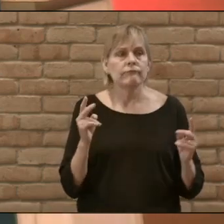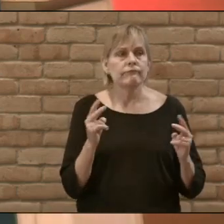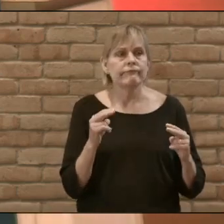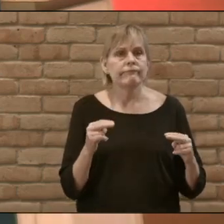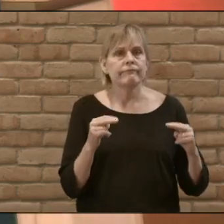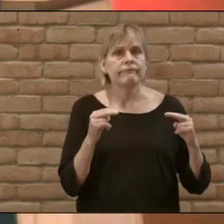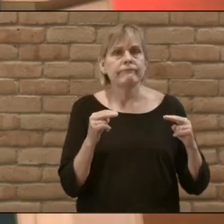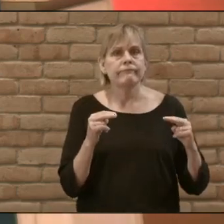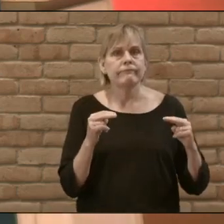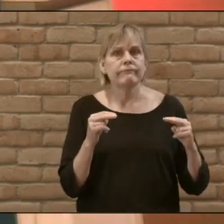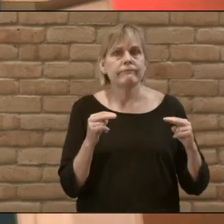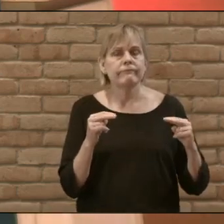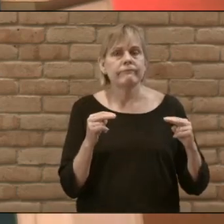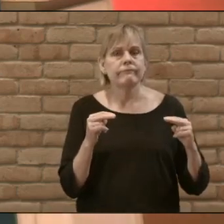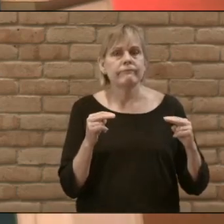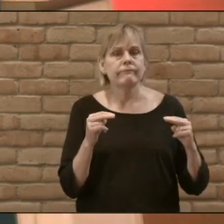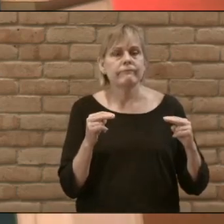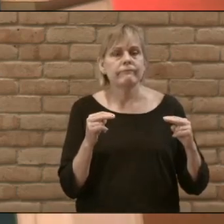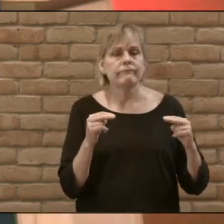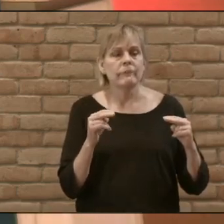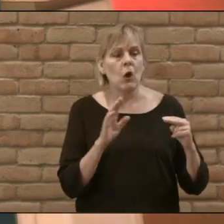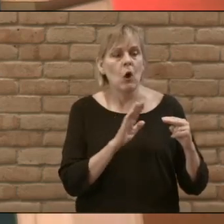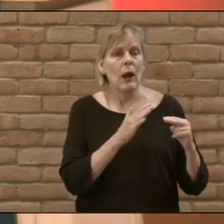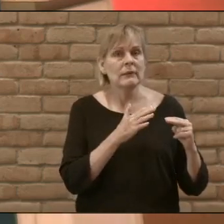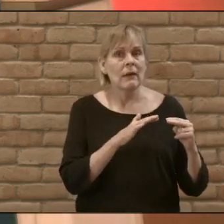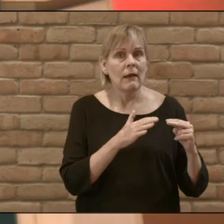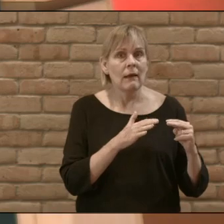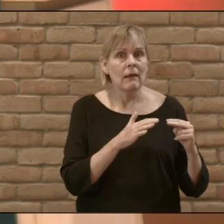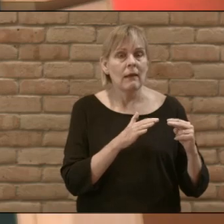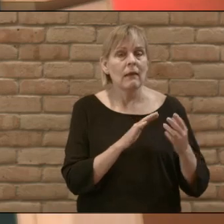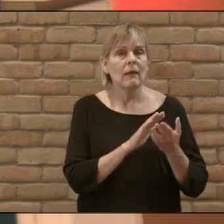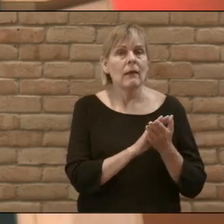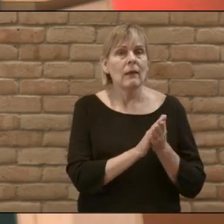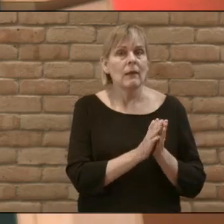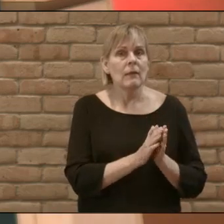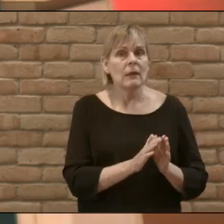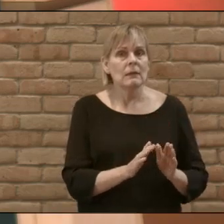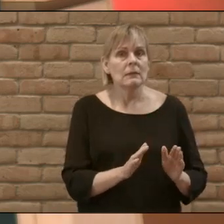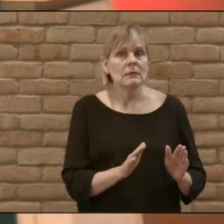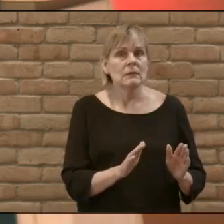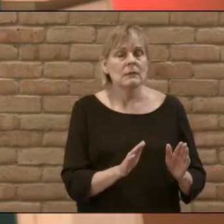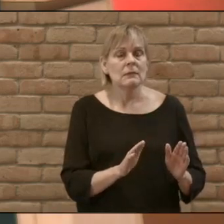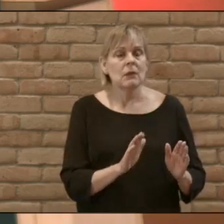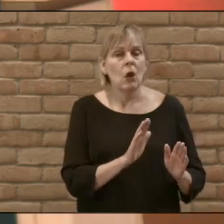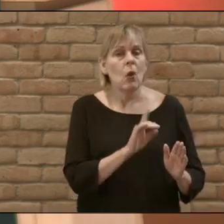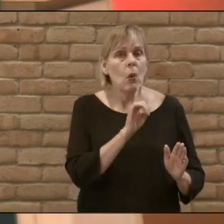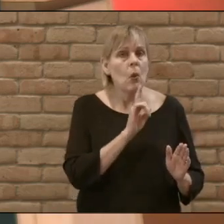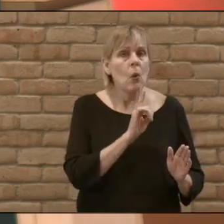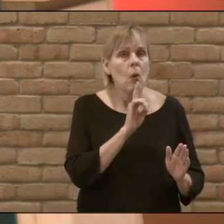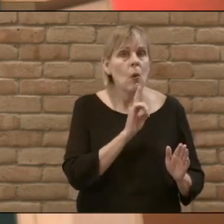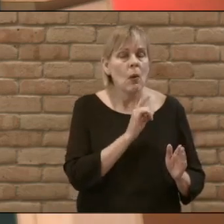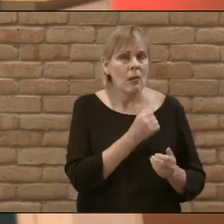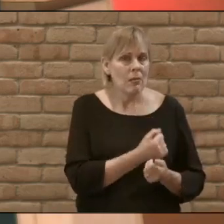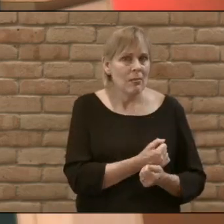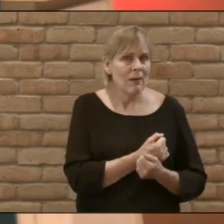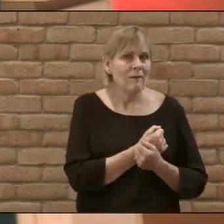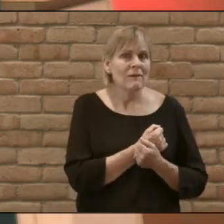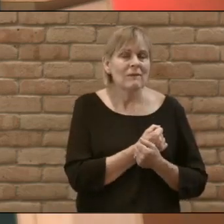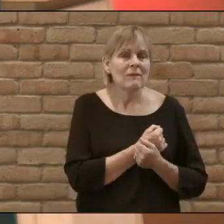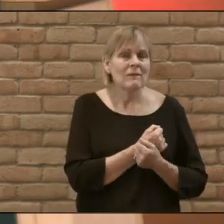who met her anxiety with peace her loneliness with love